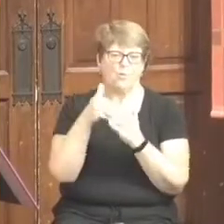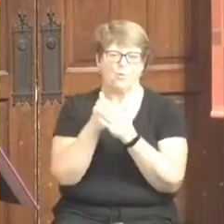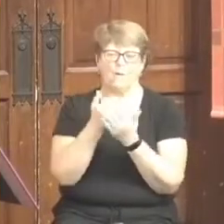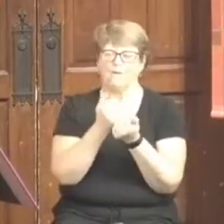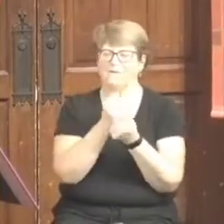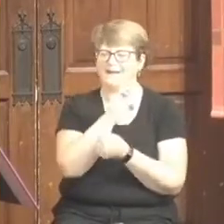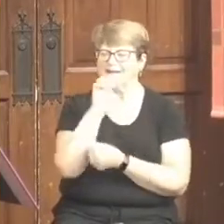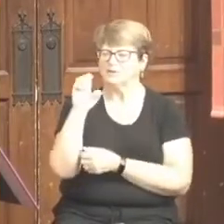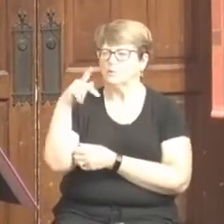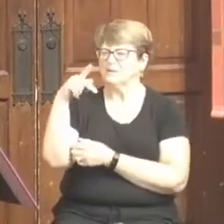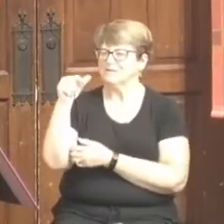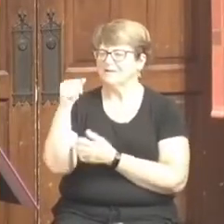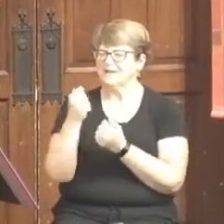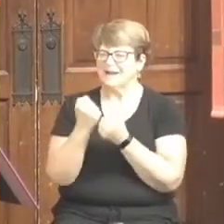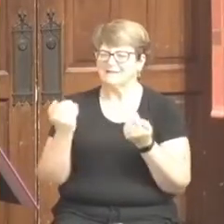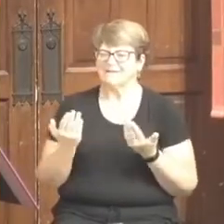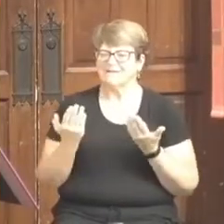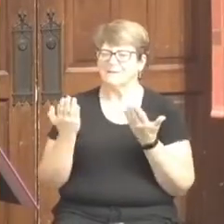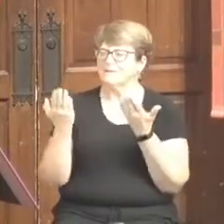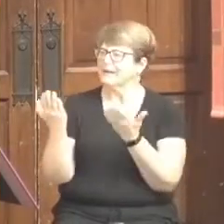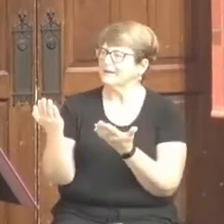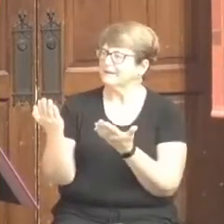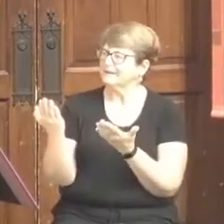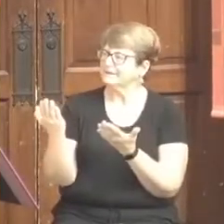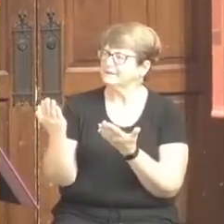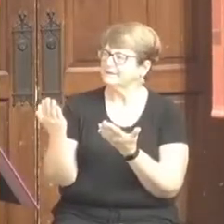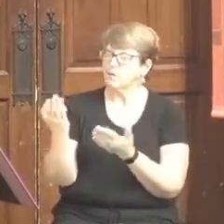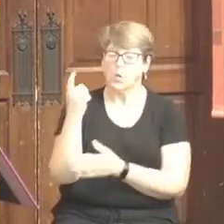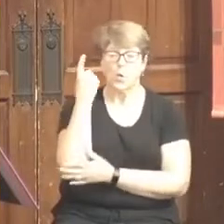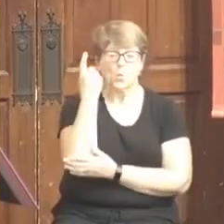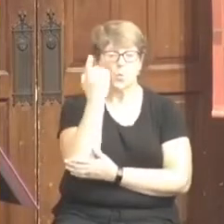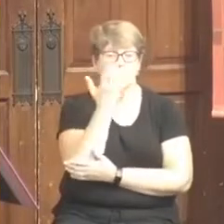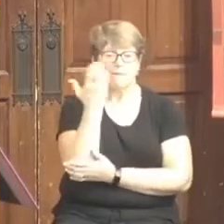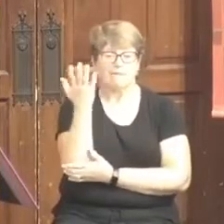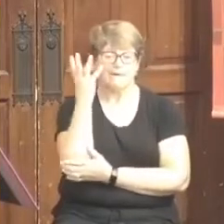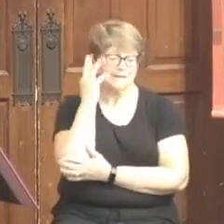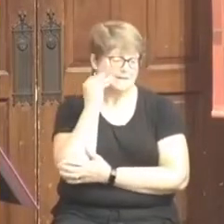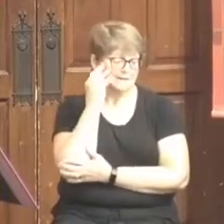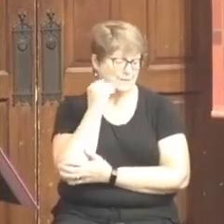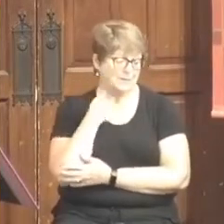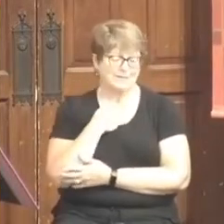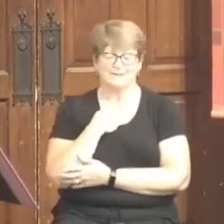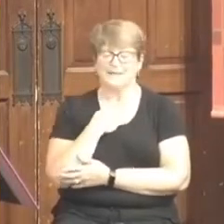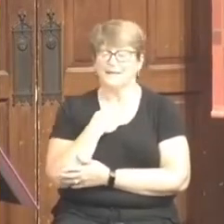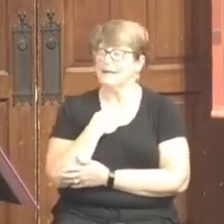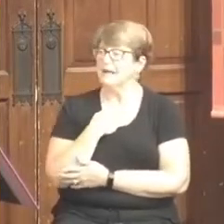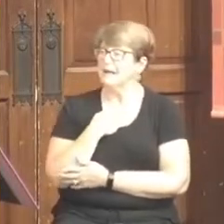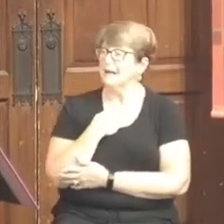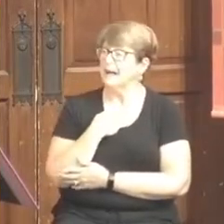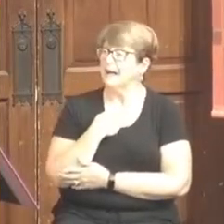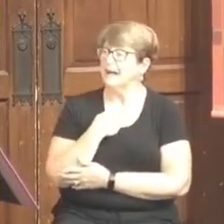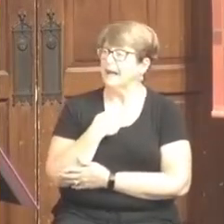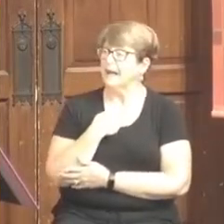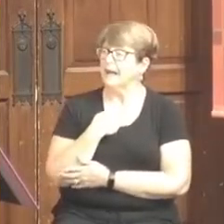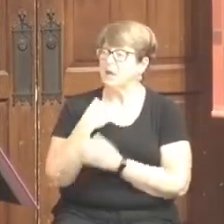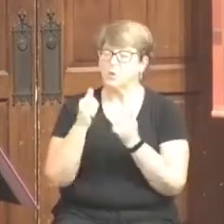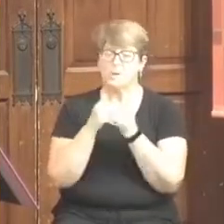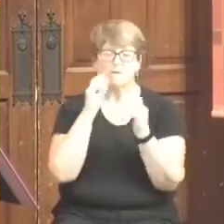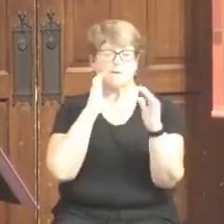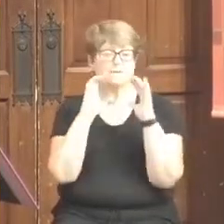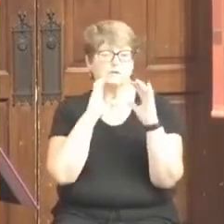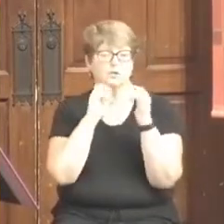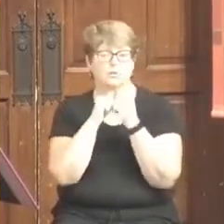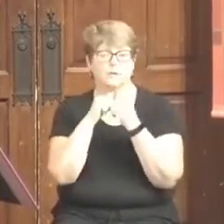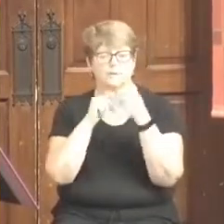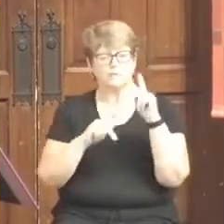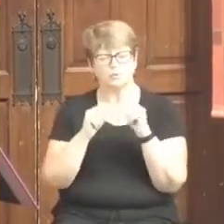Pennsylvania has done for me. Now, one of the things that I've been doing is in one-on-one conversations with people to learn